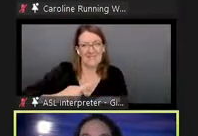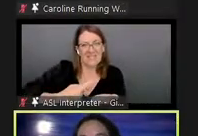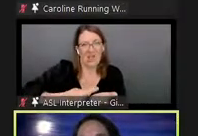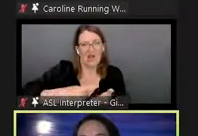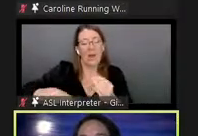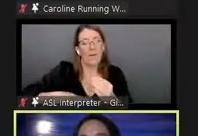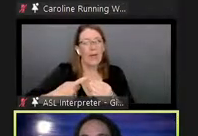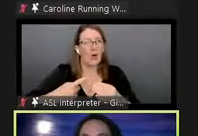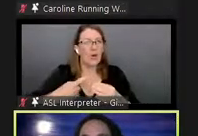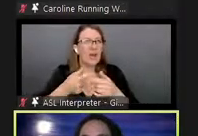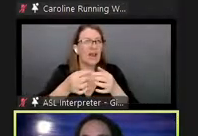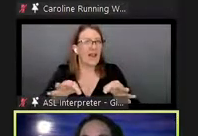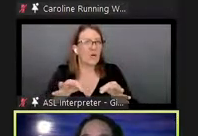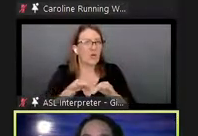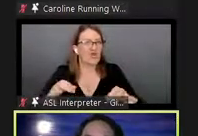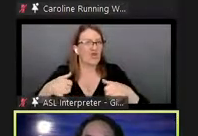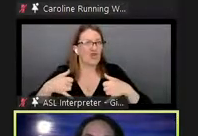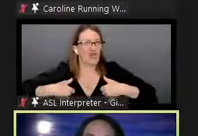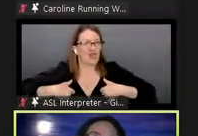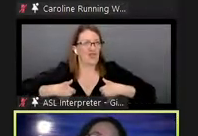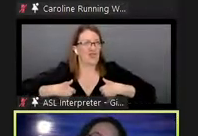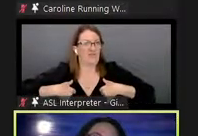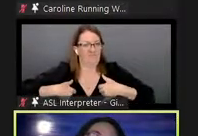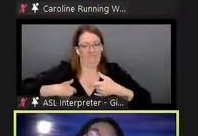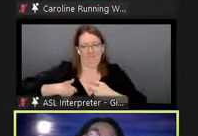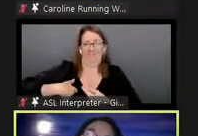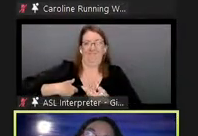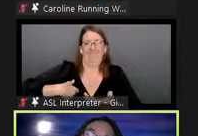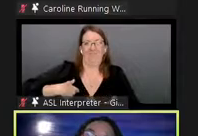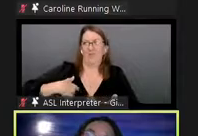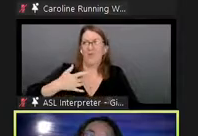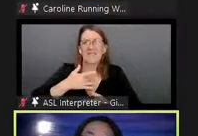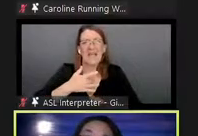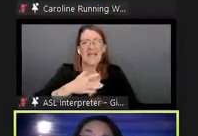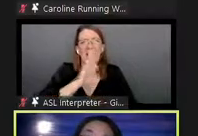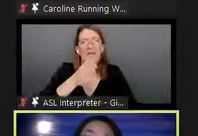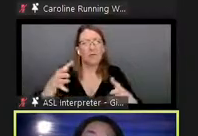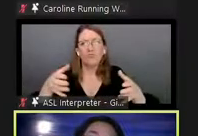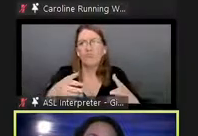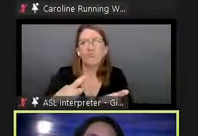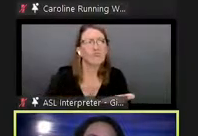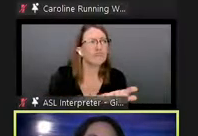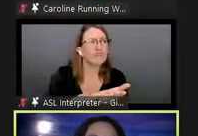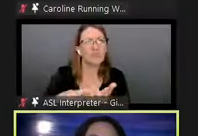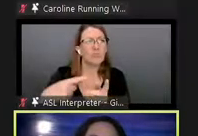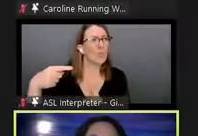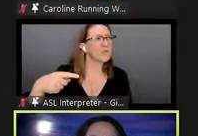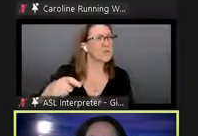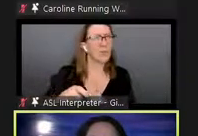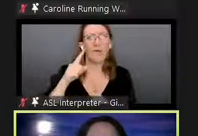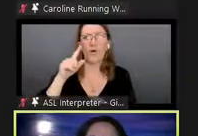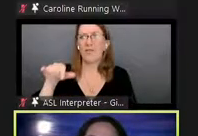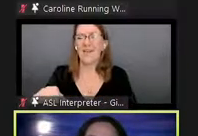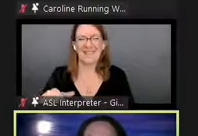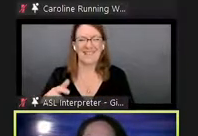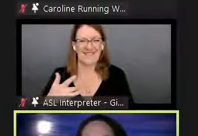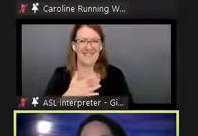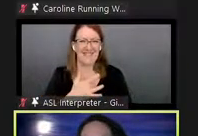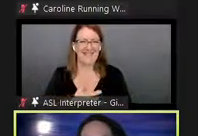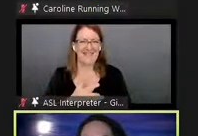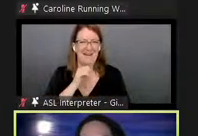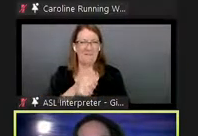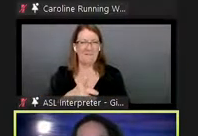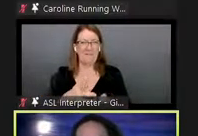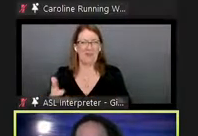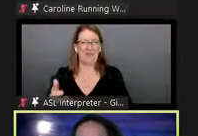something that we we don't really convene kind of discussion groups for really so that i found